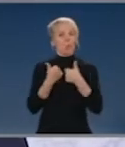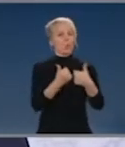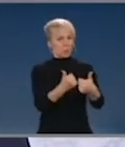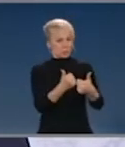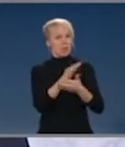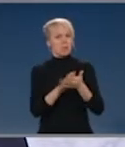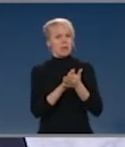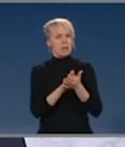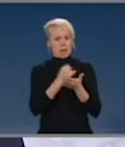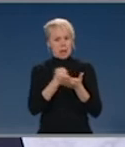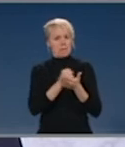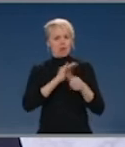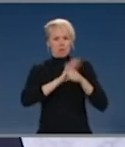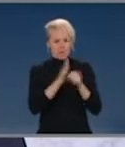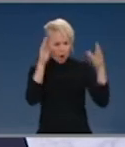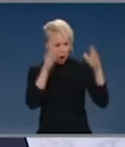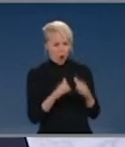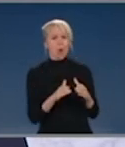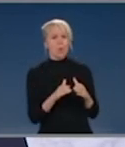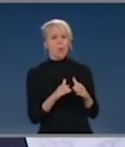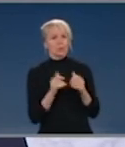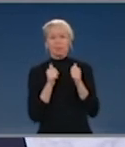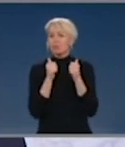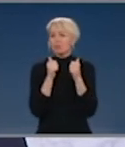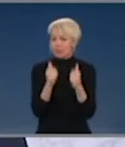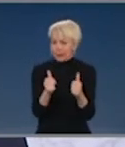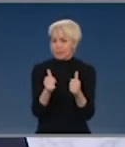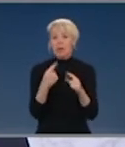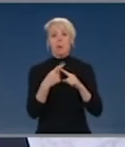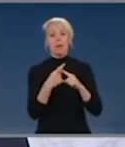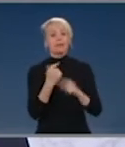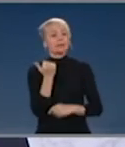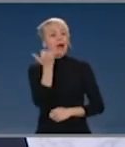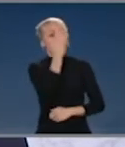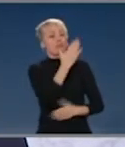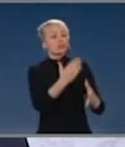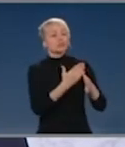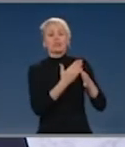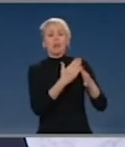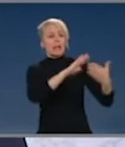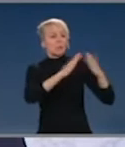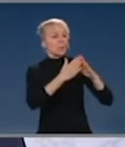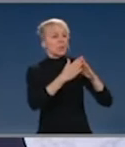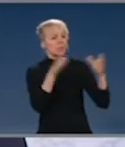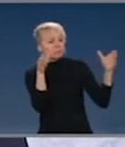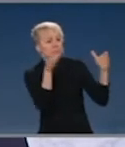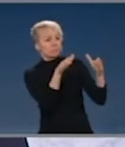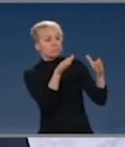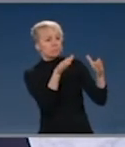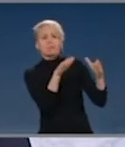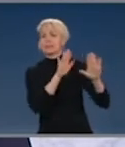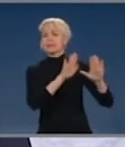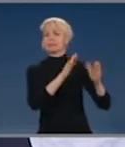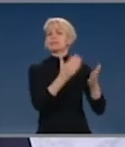our indigenous communities. One of our greatest fears at the start of this COVID crisis premiers myself our cabinet